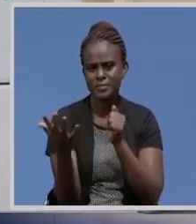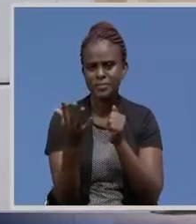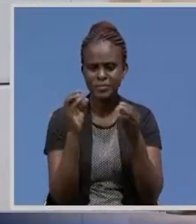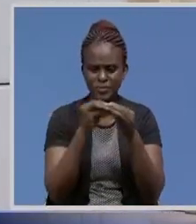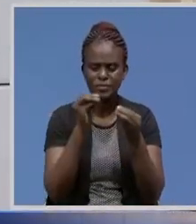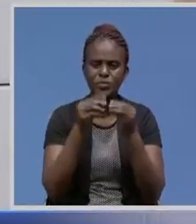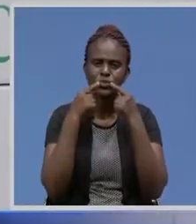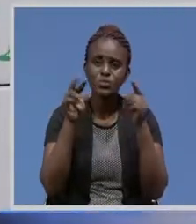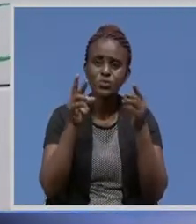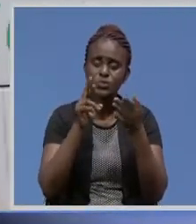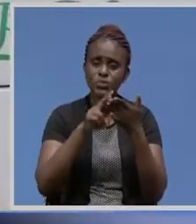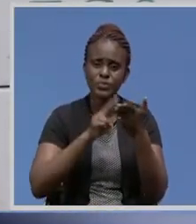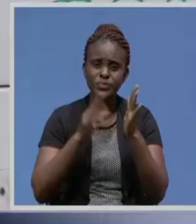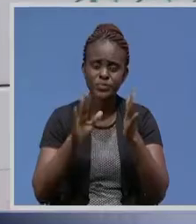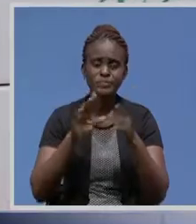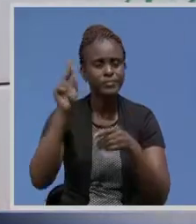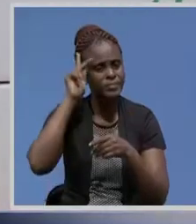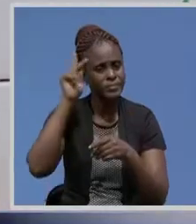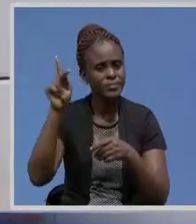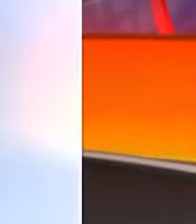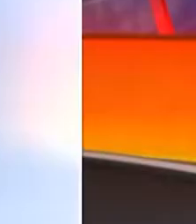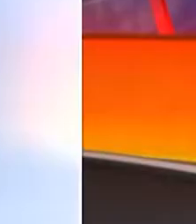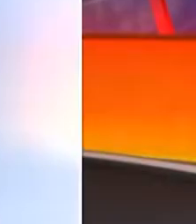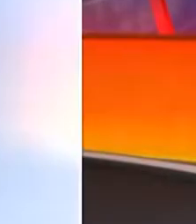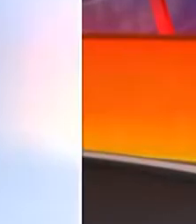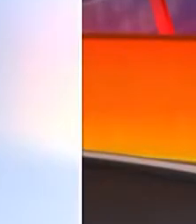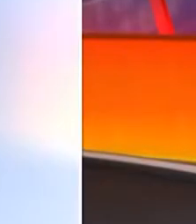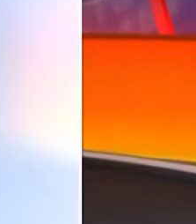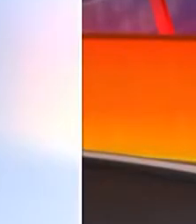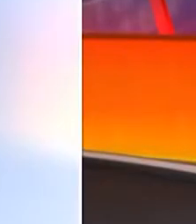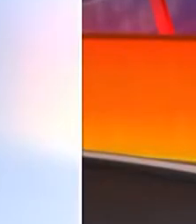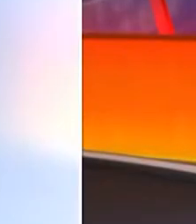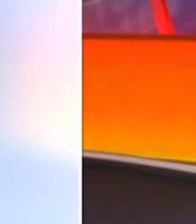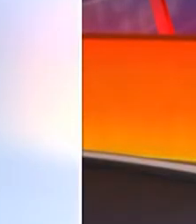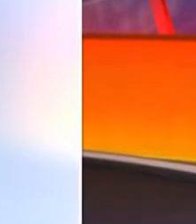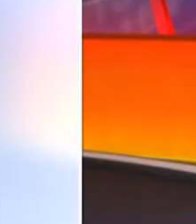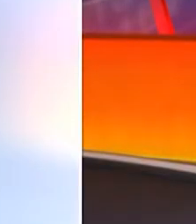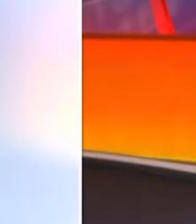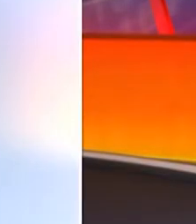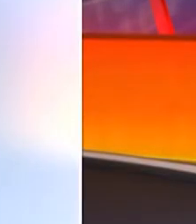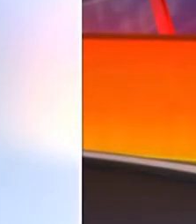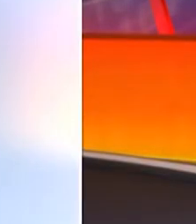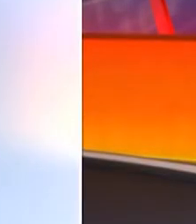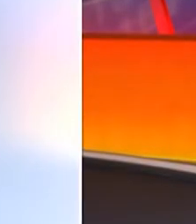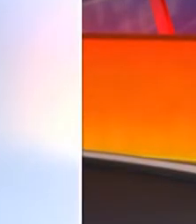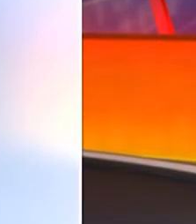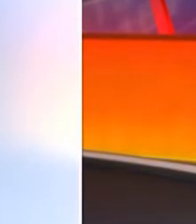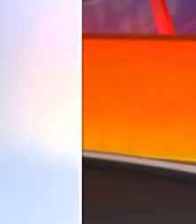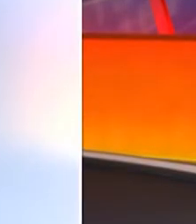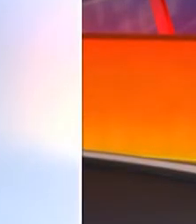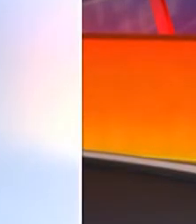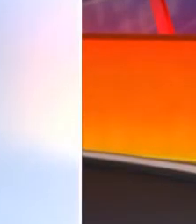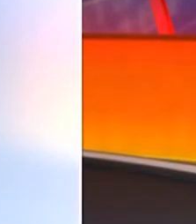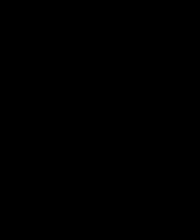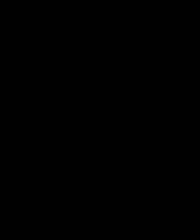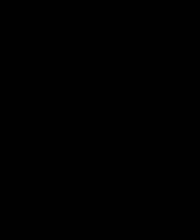Chama, ZNBC News, in Kitwe. Thank you so much for watching. Don't forget to like, leave a comment